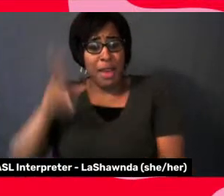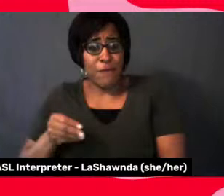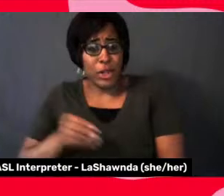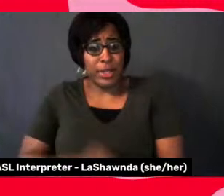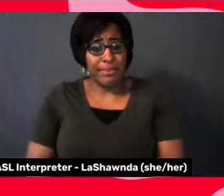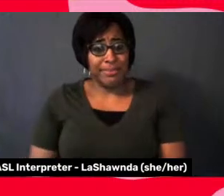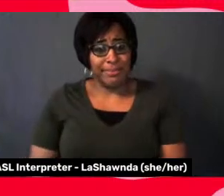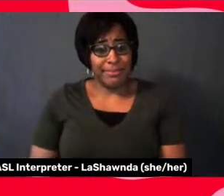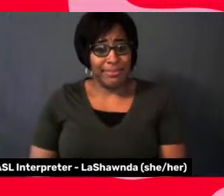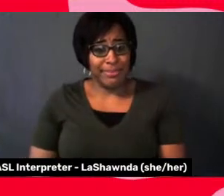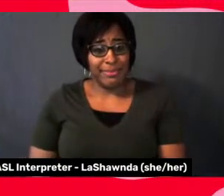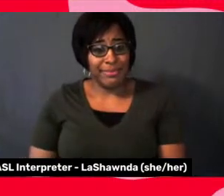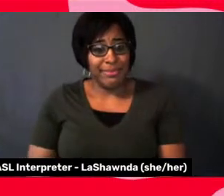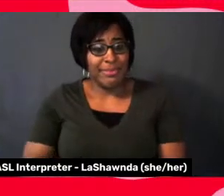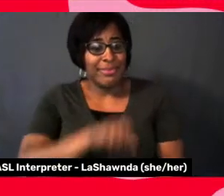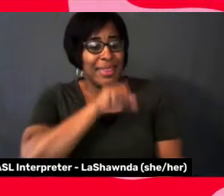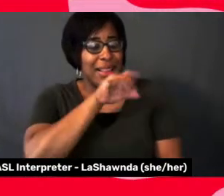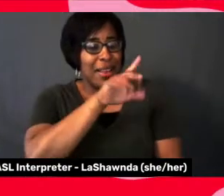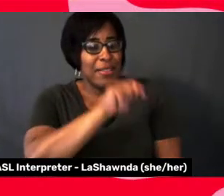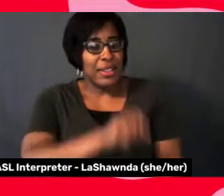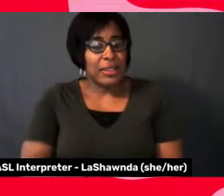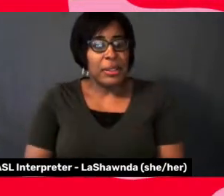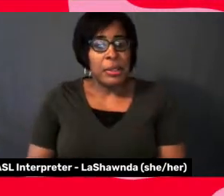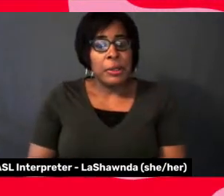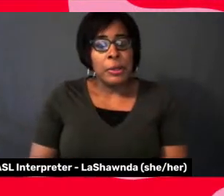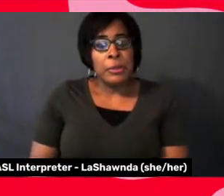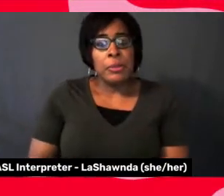Love it. Miss Yerba.